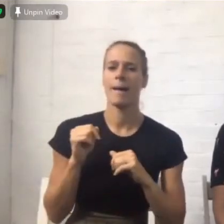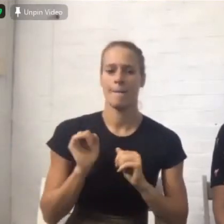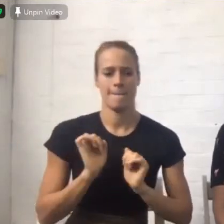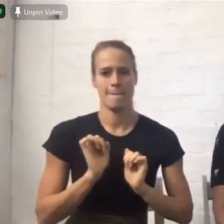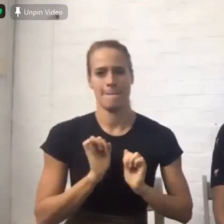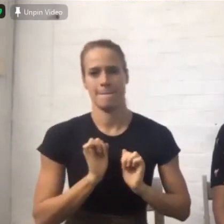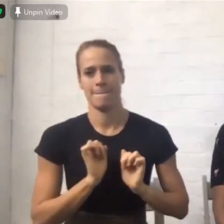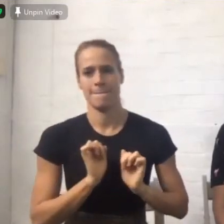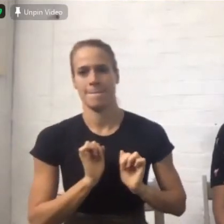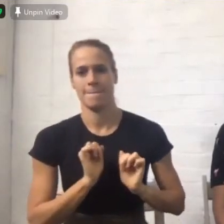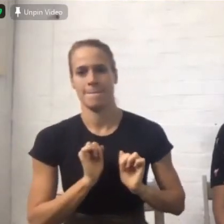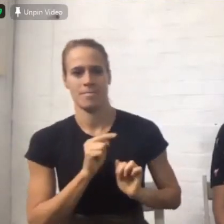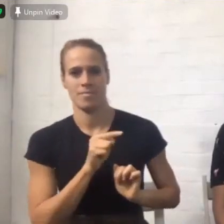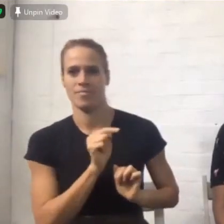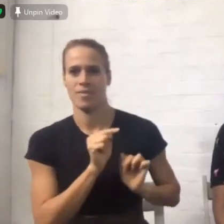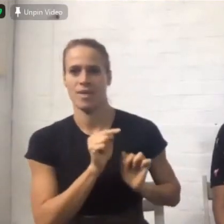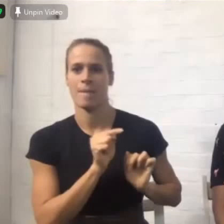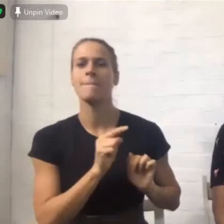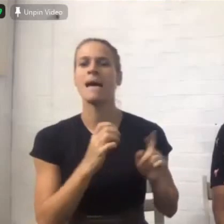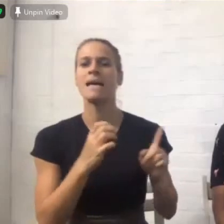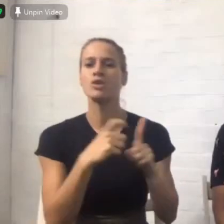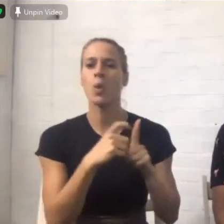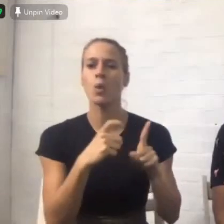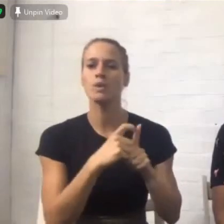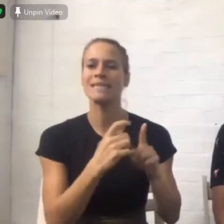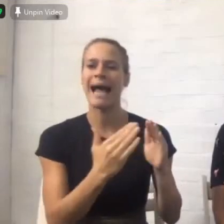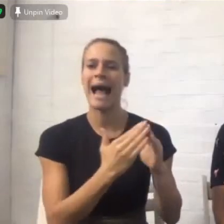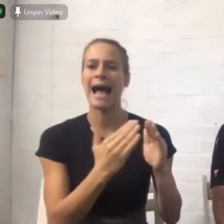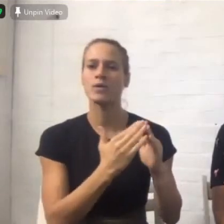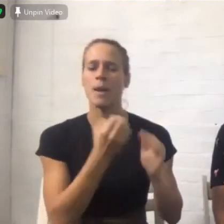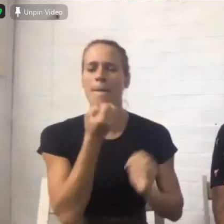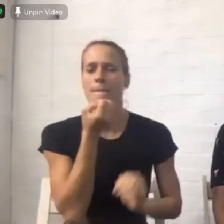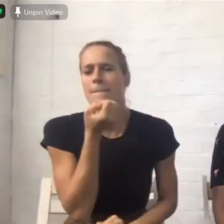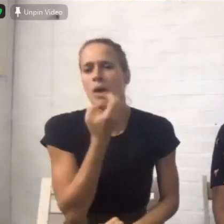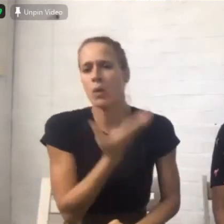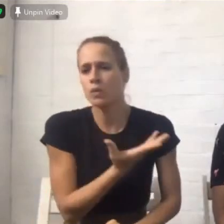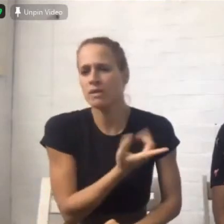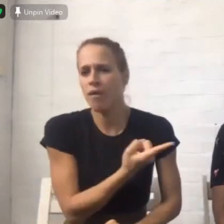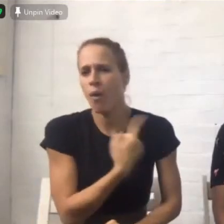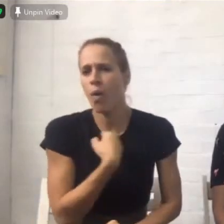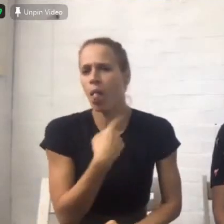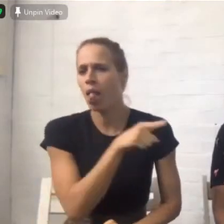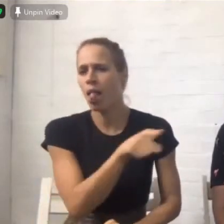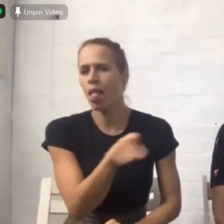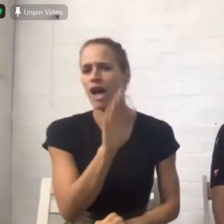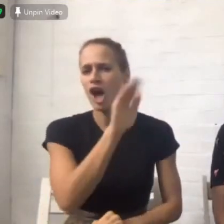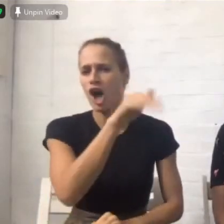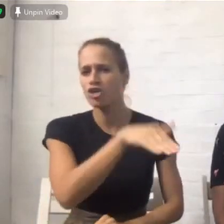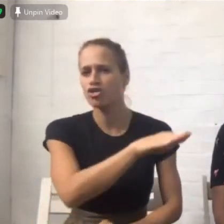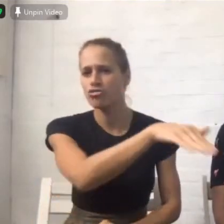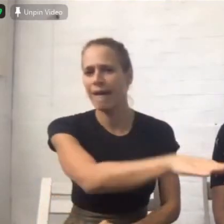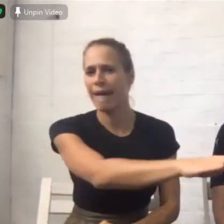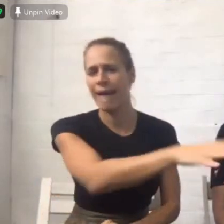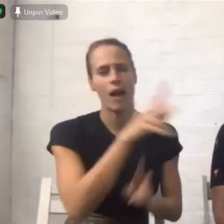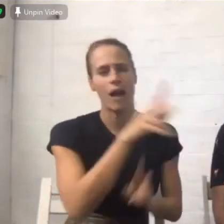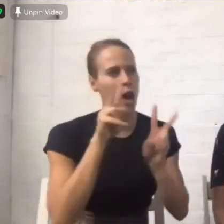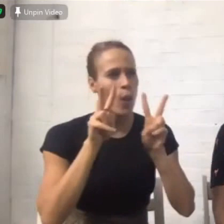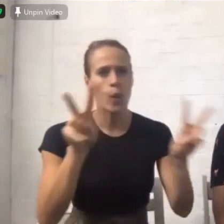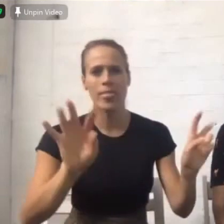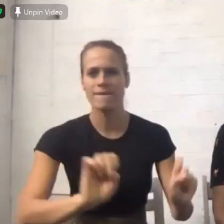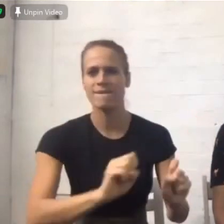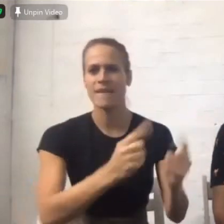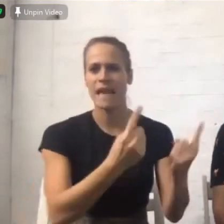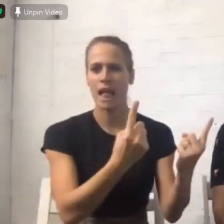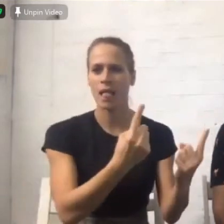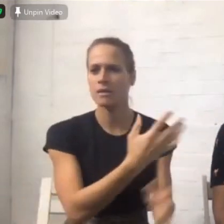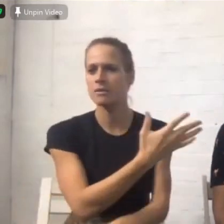beautiful in South Staffordshire you look out in her house and we look out over the fields and they're really you know the